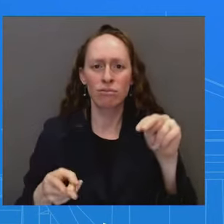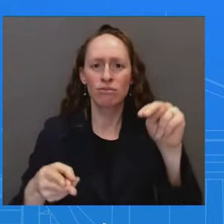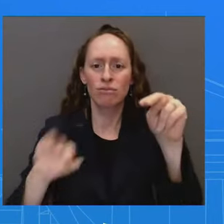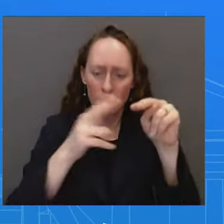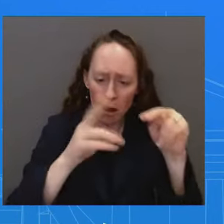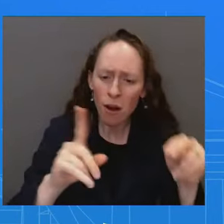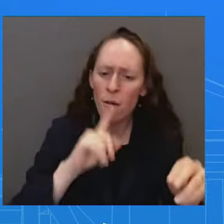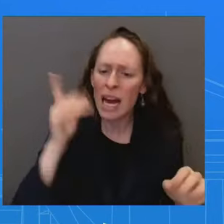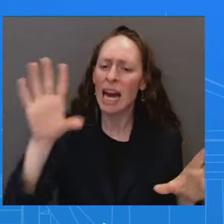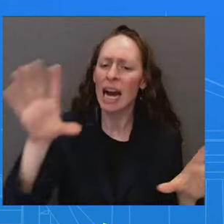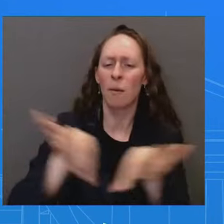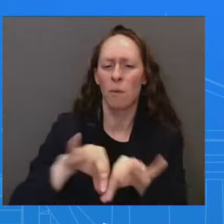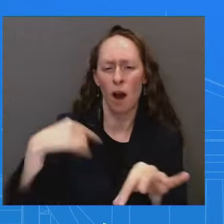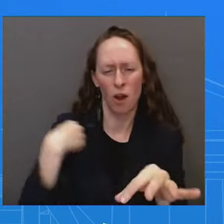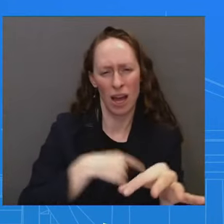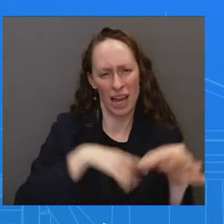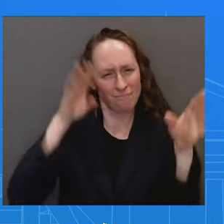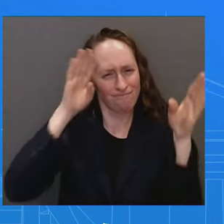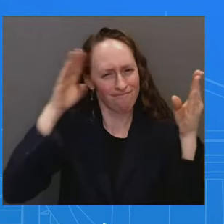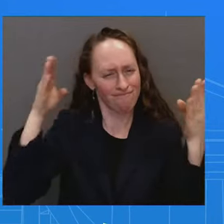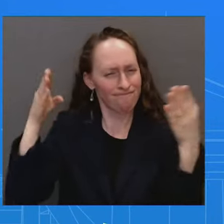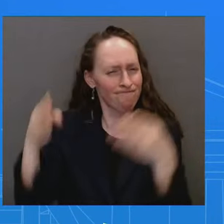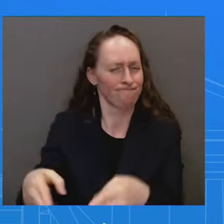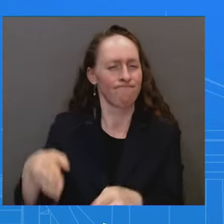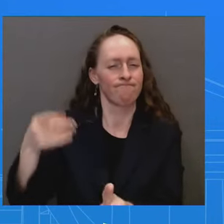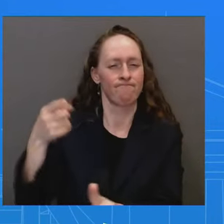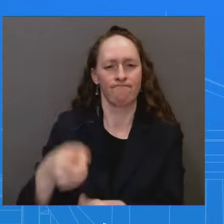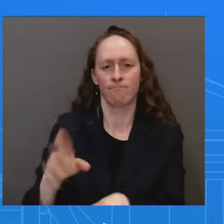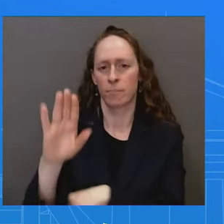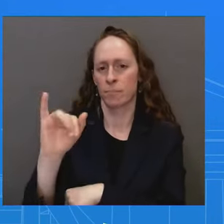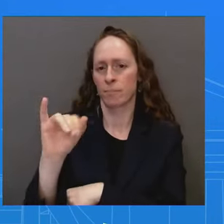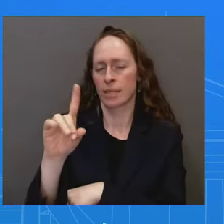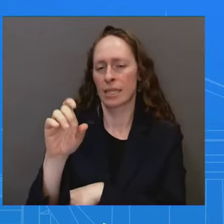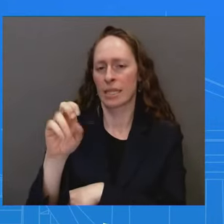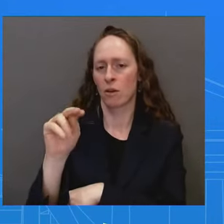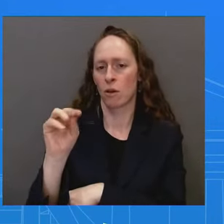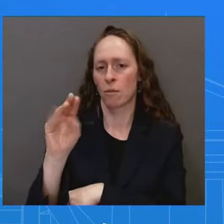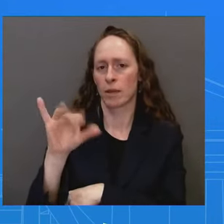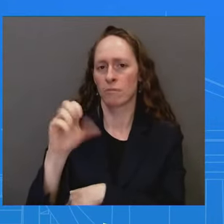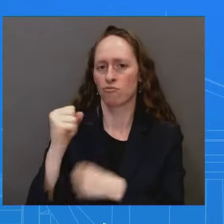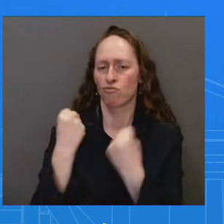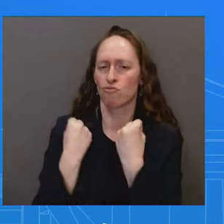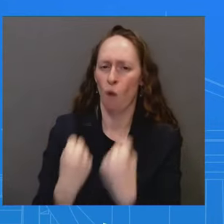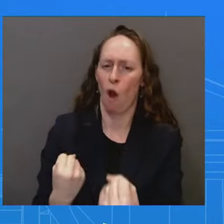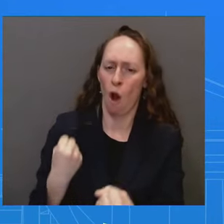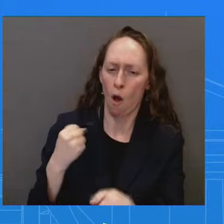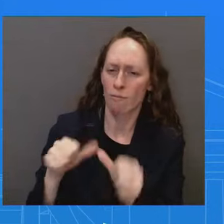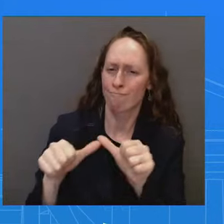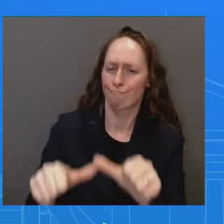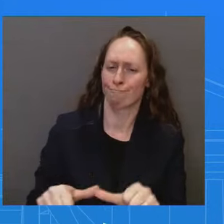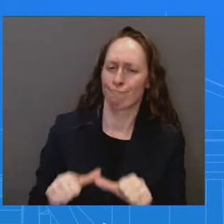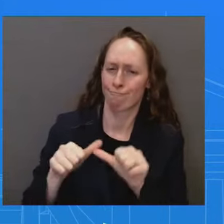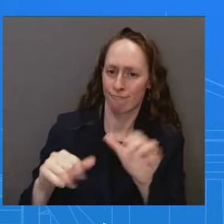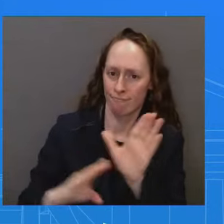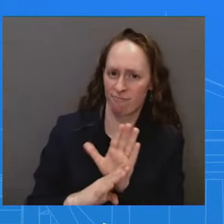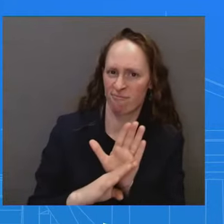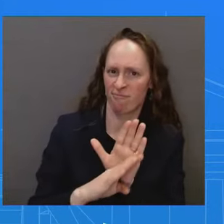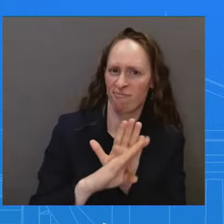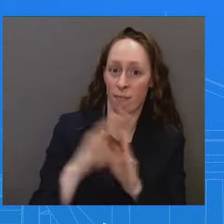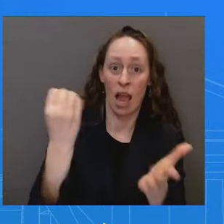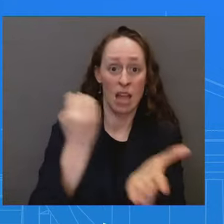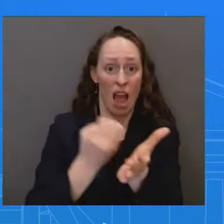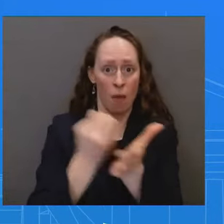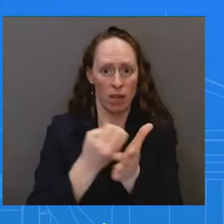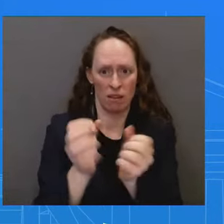we've seen how historically, uh, the success of the economic growth that we've seen. When you think about, when you think about, uh, the 14 million jobs, unemployment is at